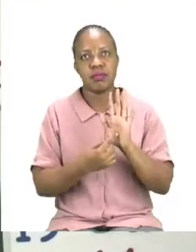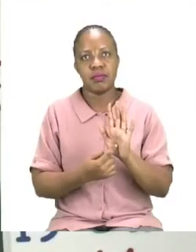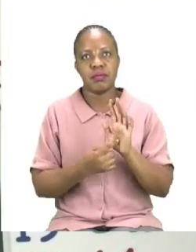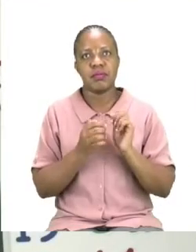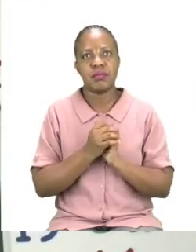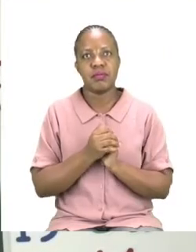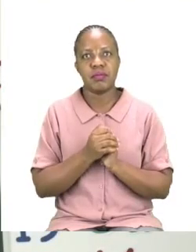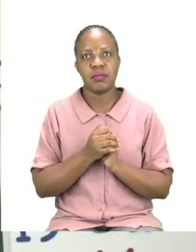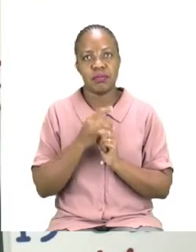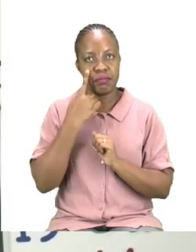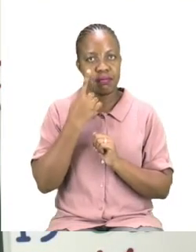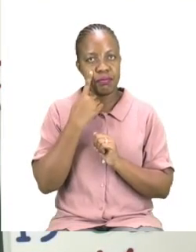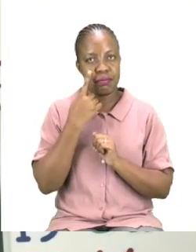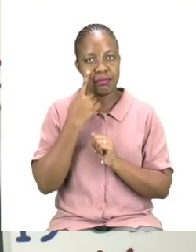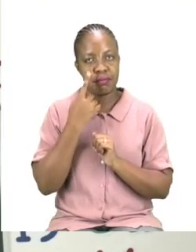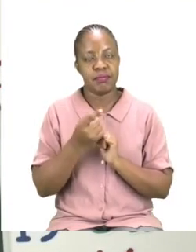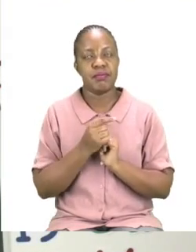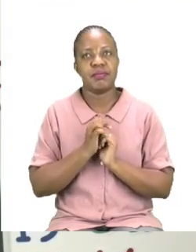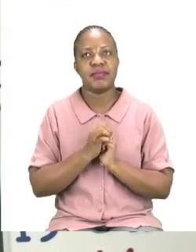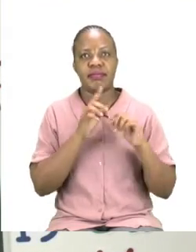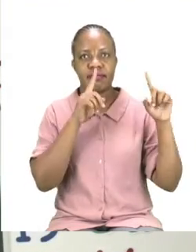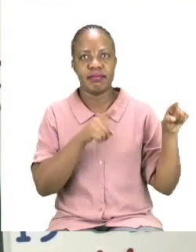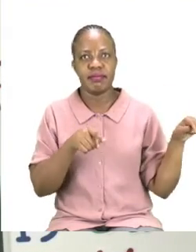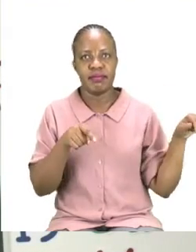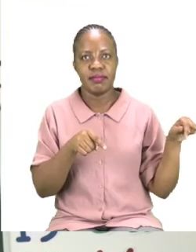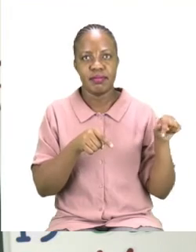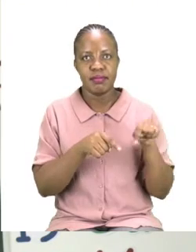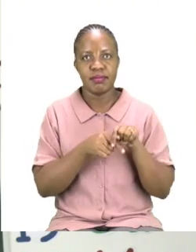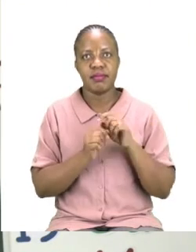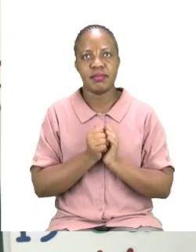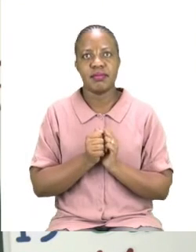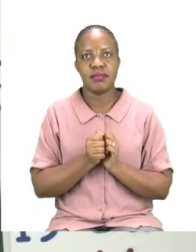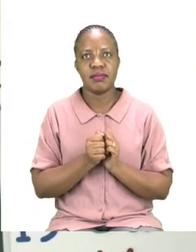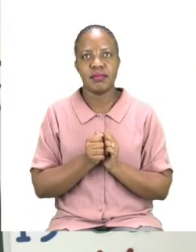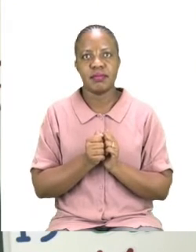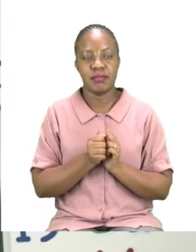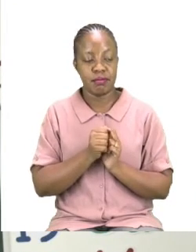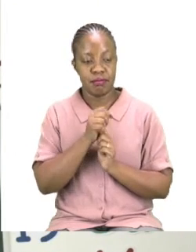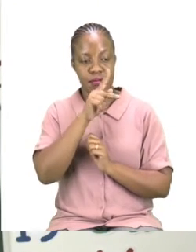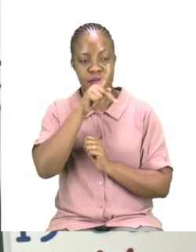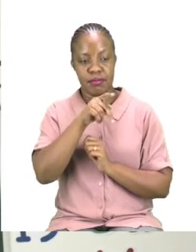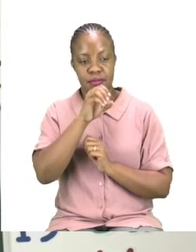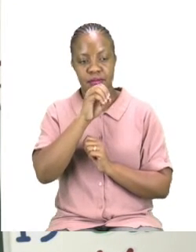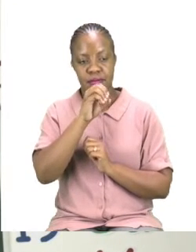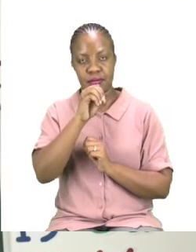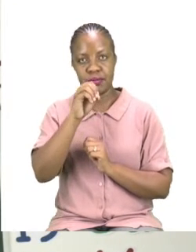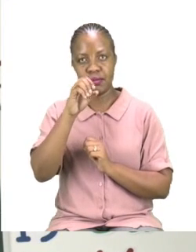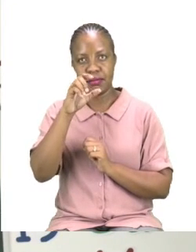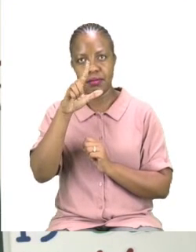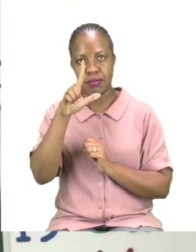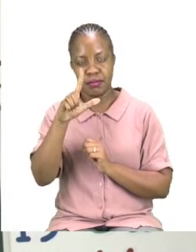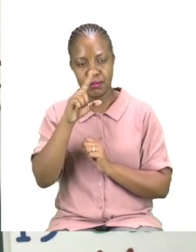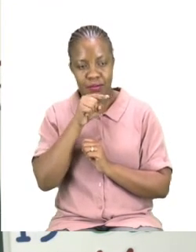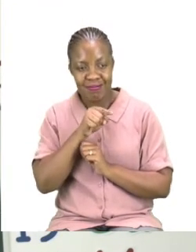So these were the words that we were looking for. We have the word pool here starting and it